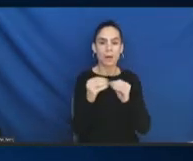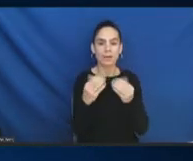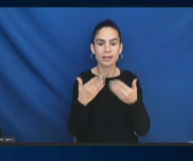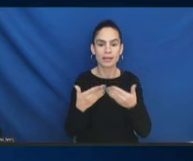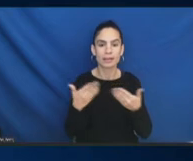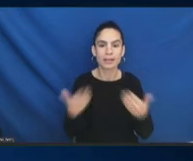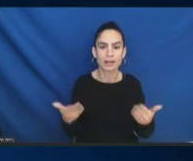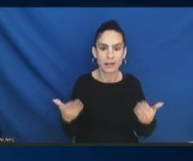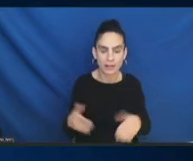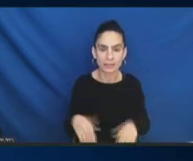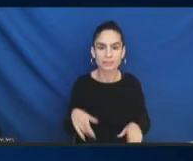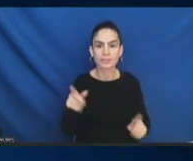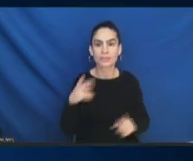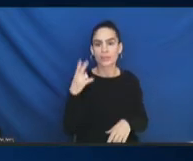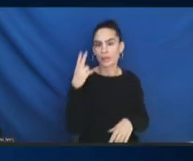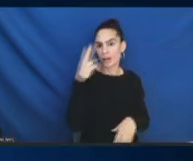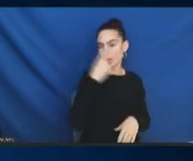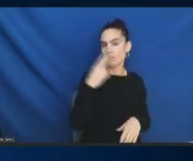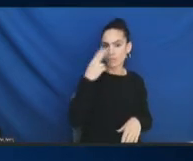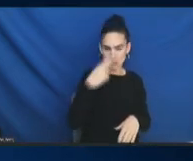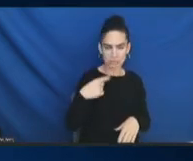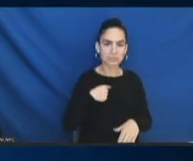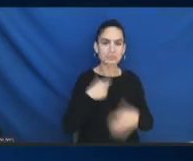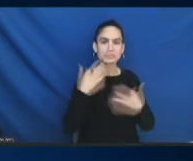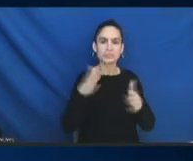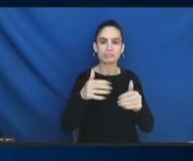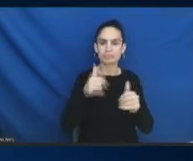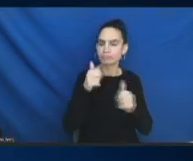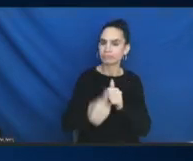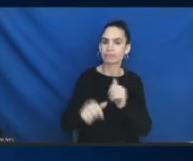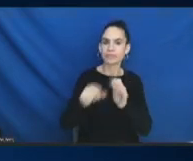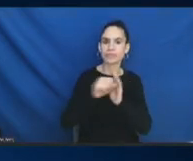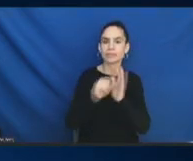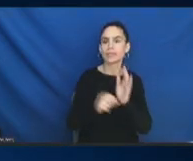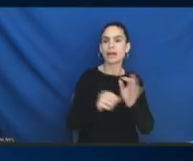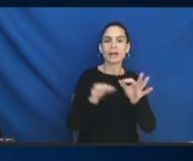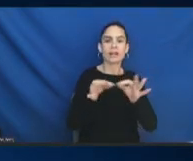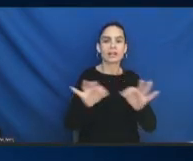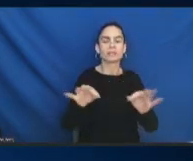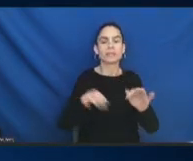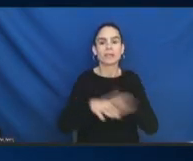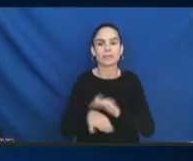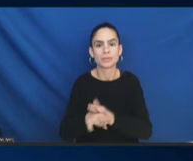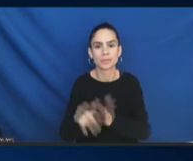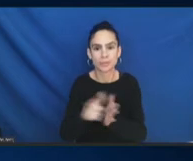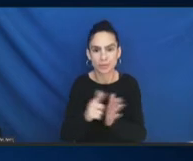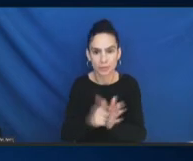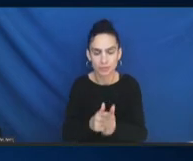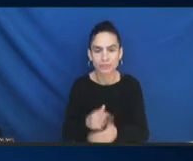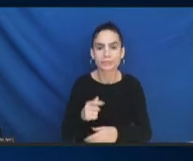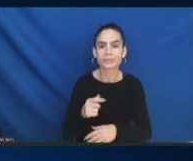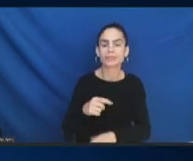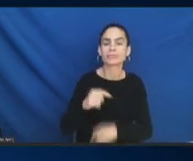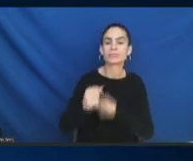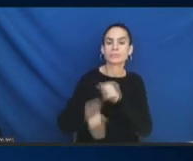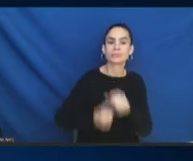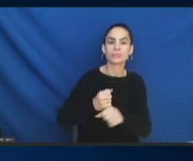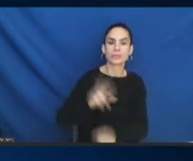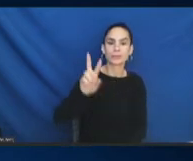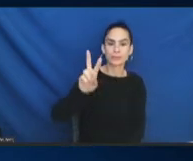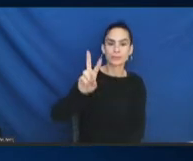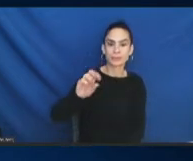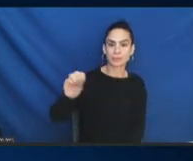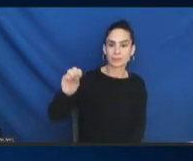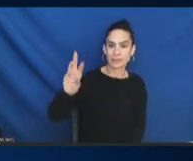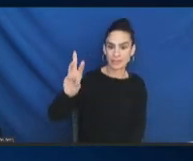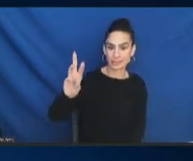pass the state language access law in 2006. It's probably one of the best in the nation, but we have